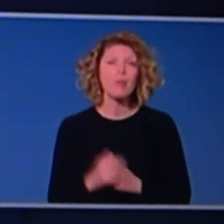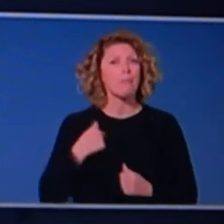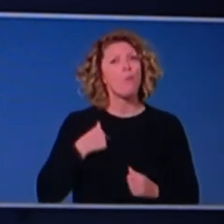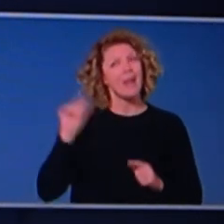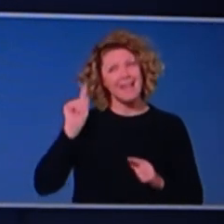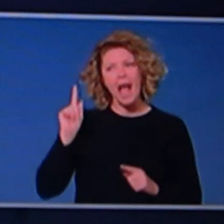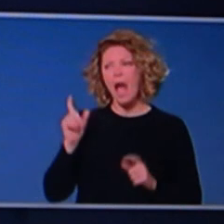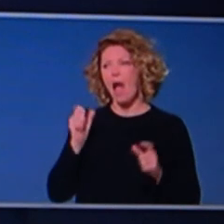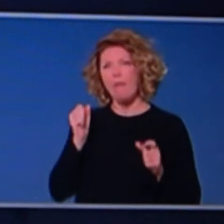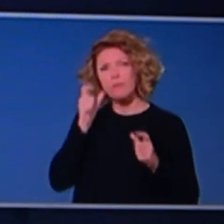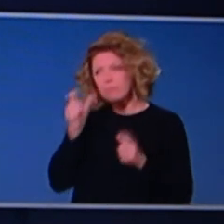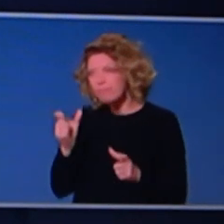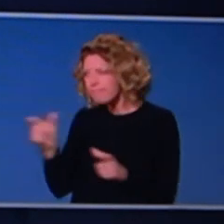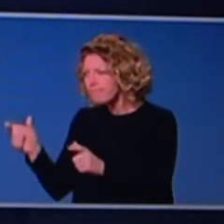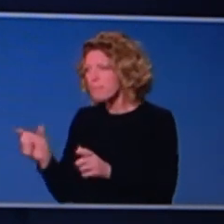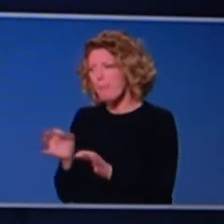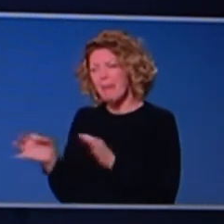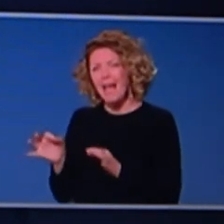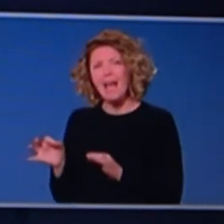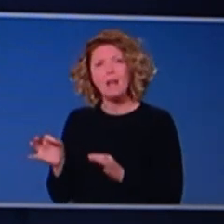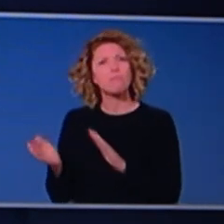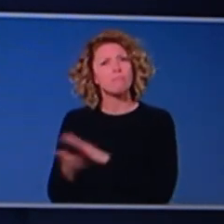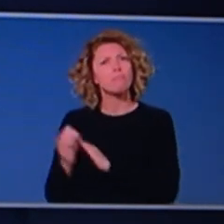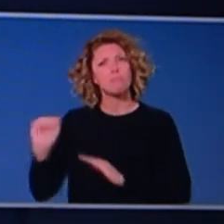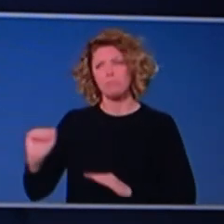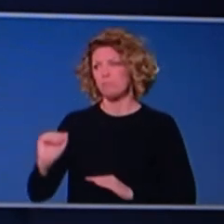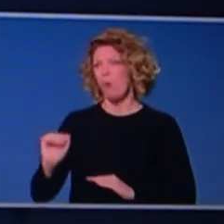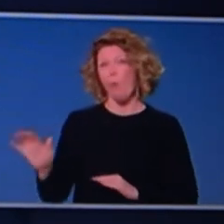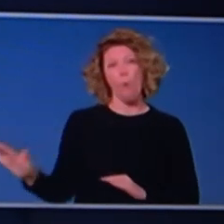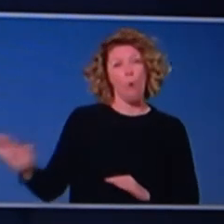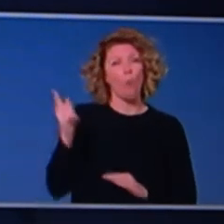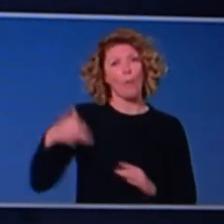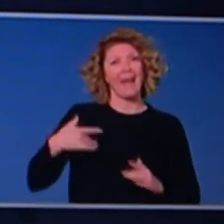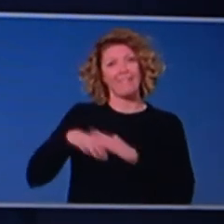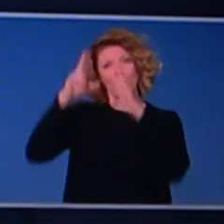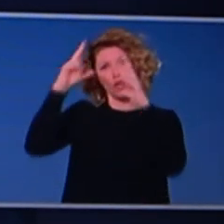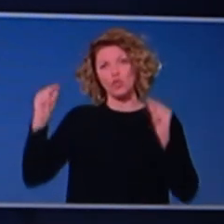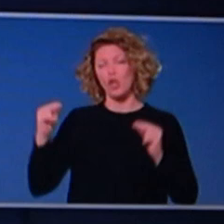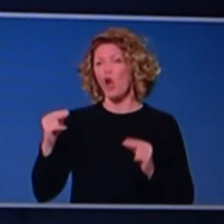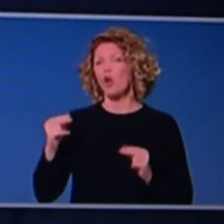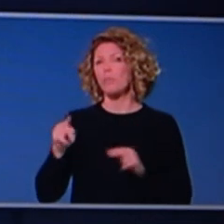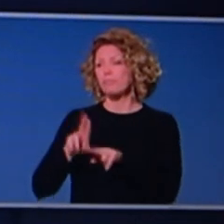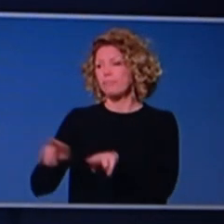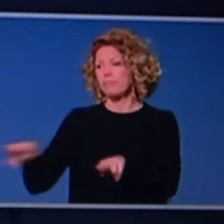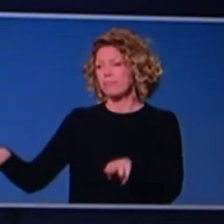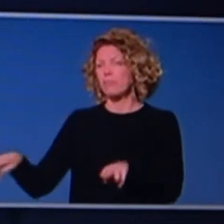in accordance with the end of life care directives of all of the residents at the facility. There is one resident who's